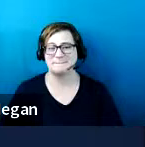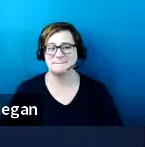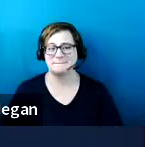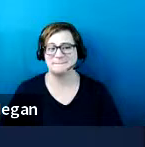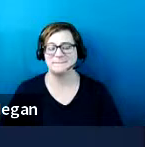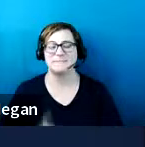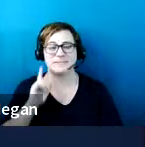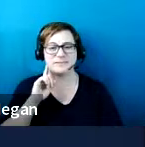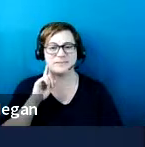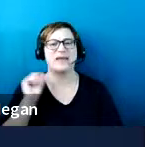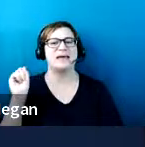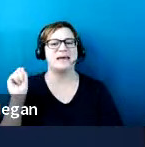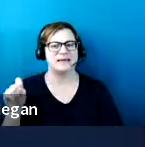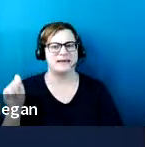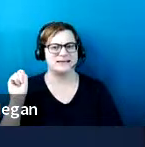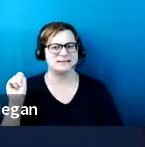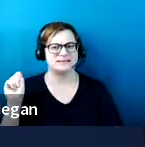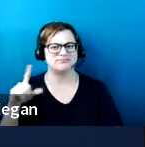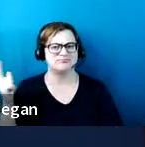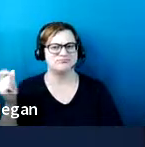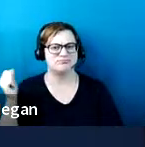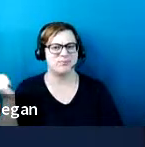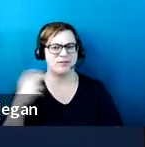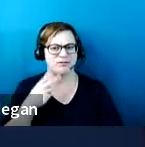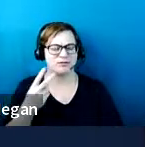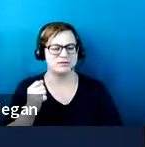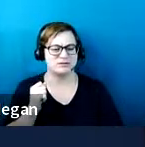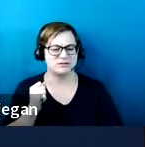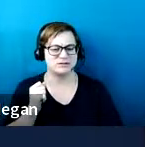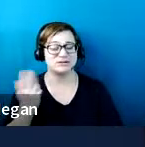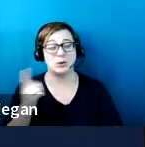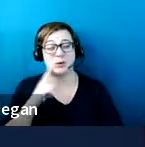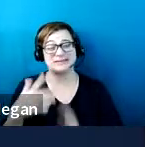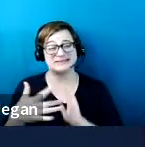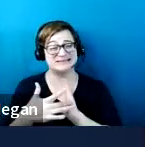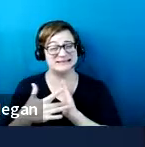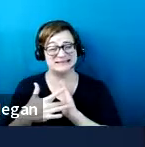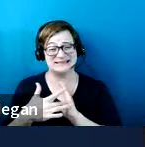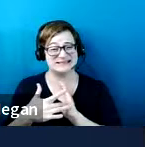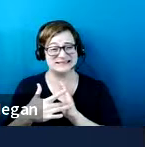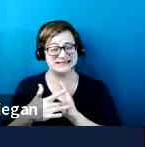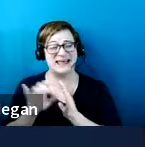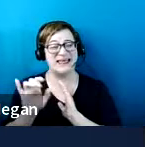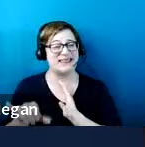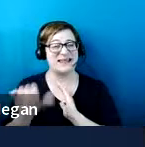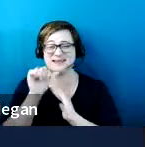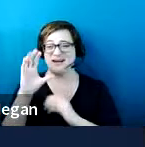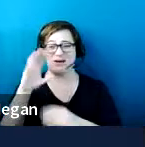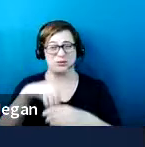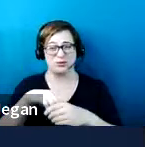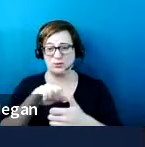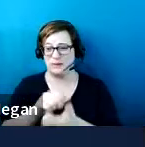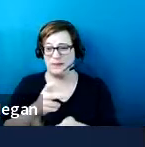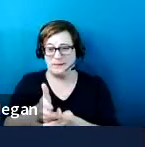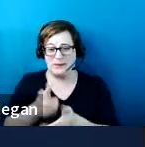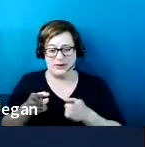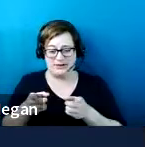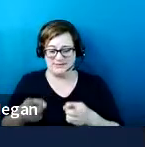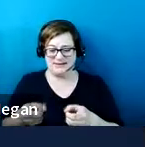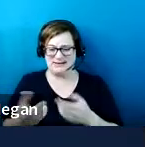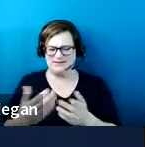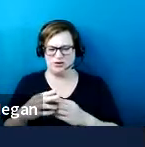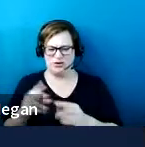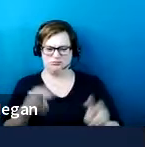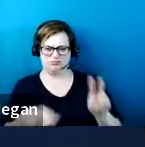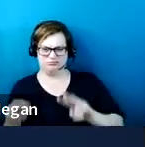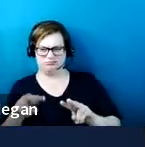Yeah. So any, uh, so technically it's not in the parking space, even though as anybody would look at it